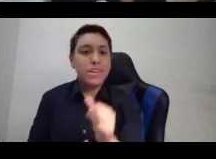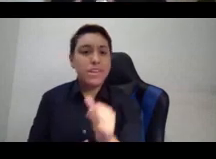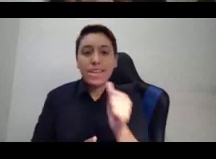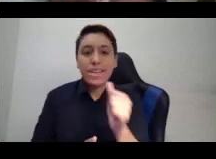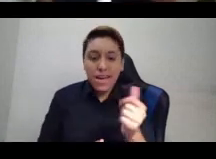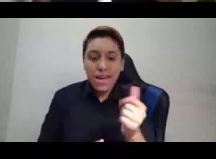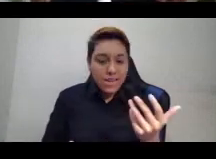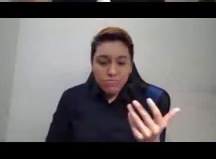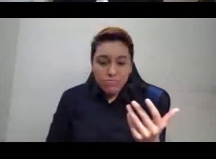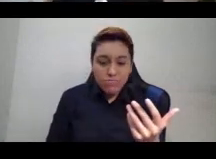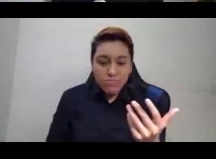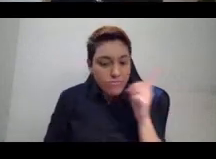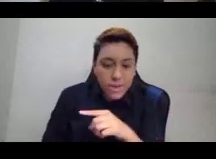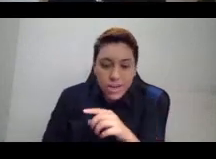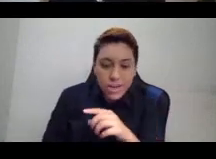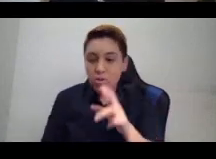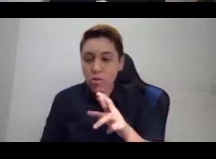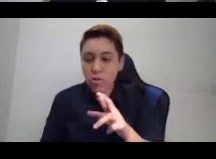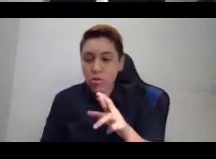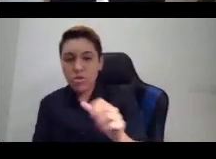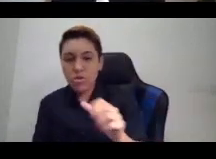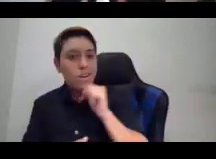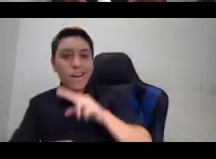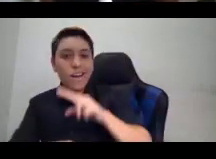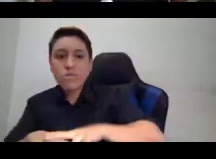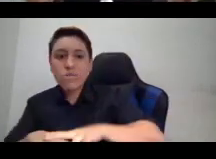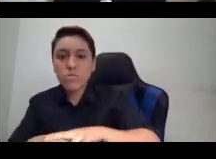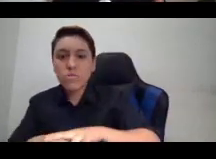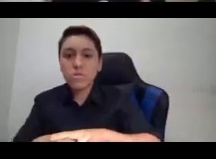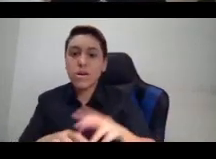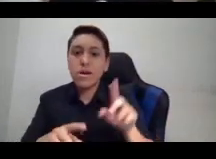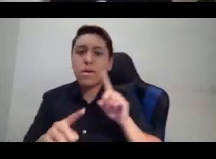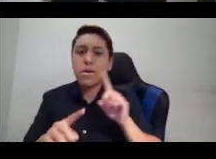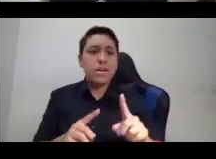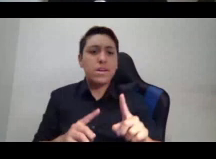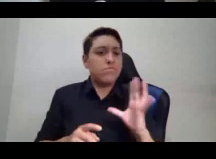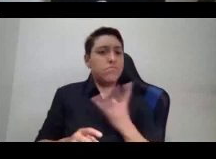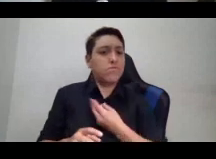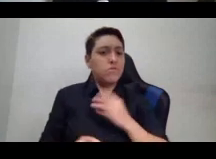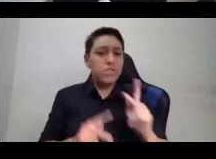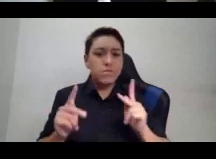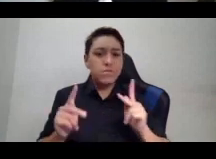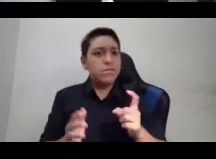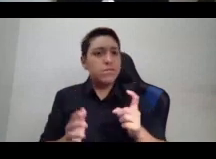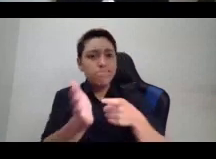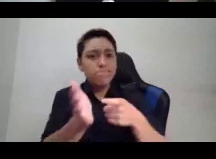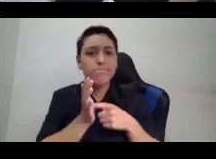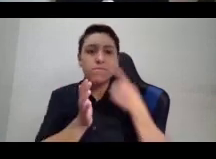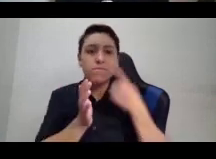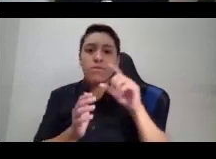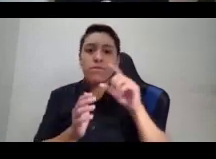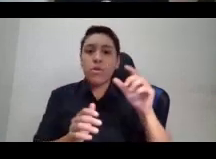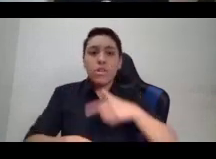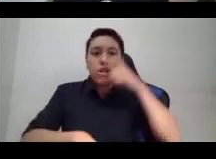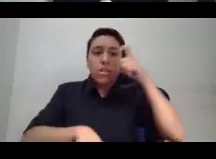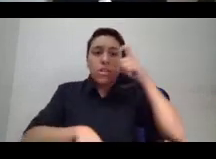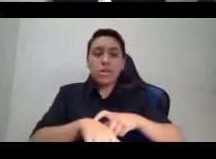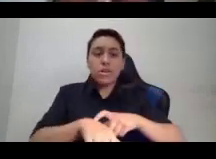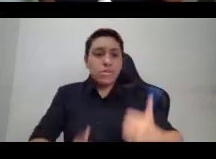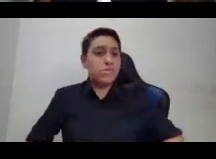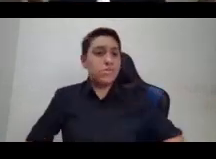or even inconvenience, but in fact are a necessity for the long-term survival of the species.